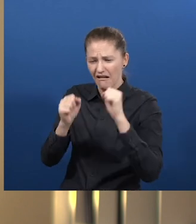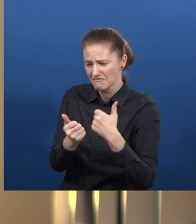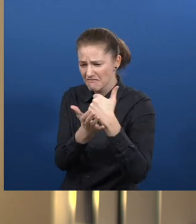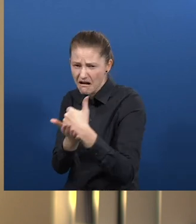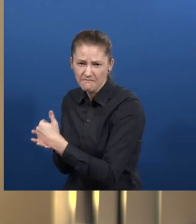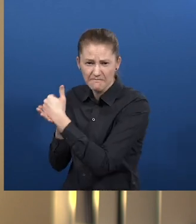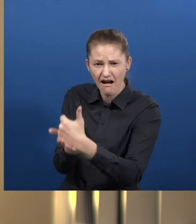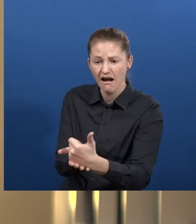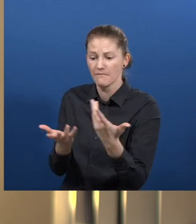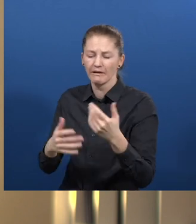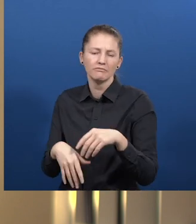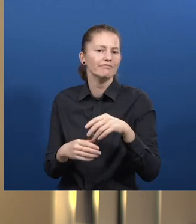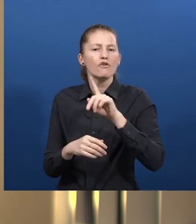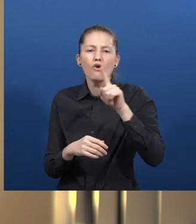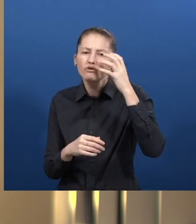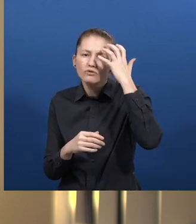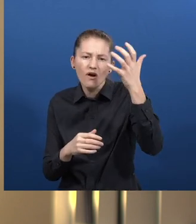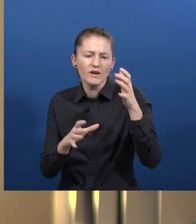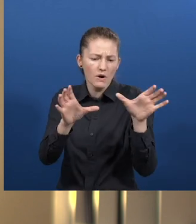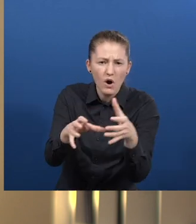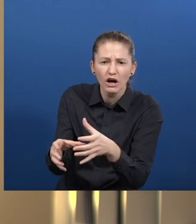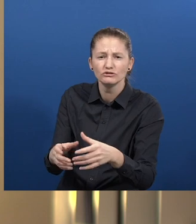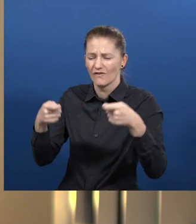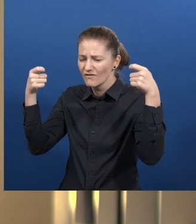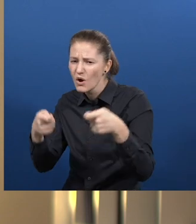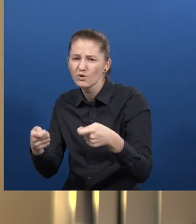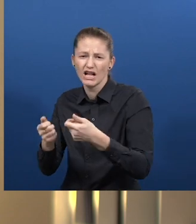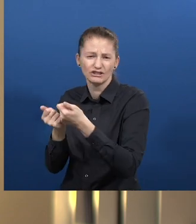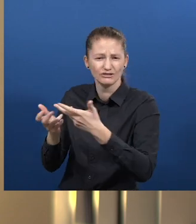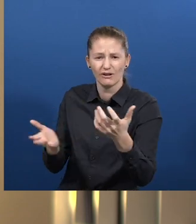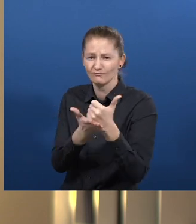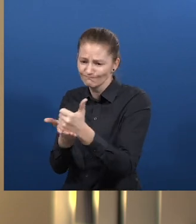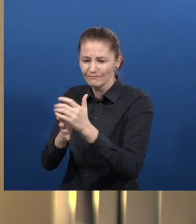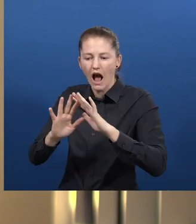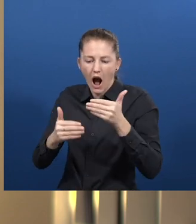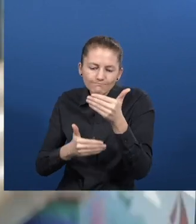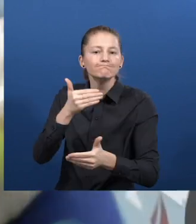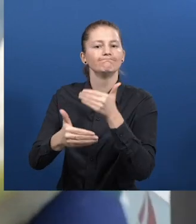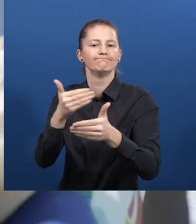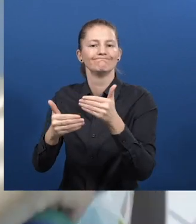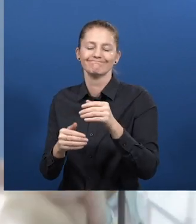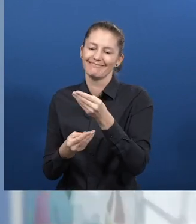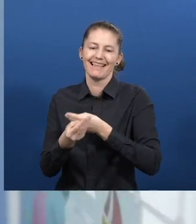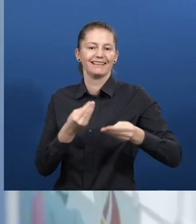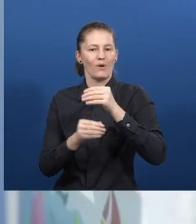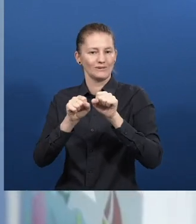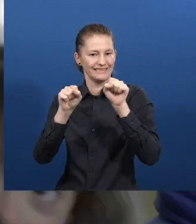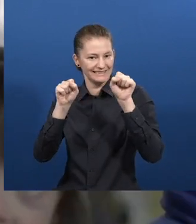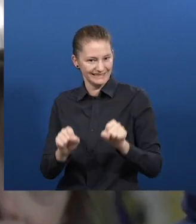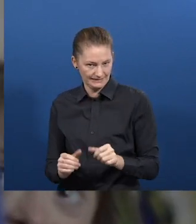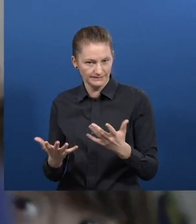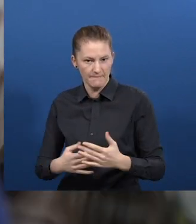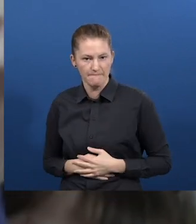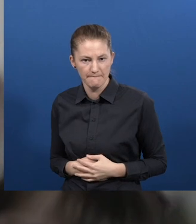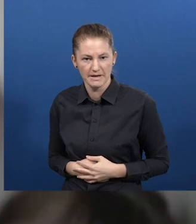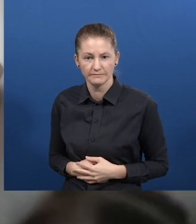public actors. And we try to create also this supporting ecosystem or infrastructure. The goal